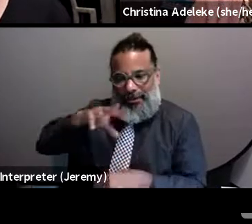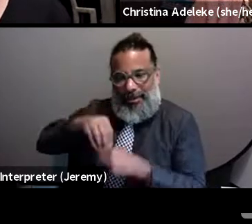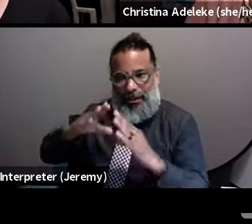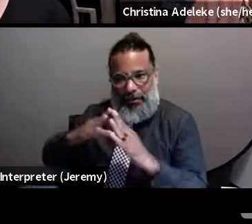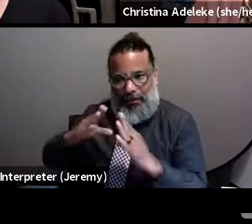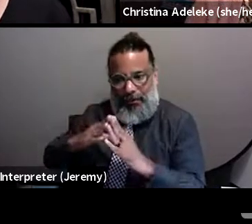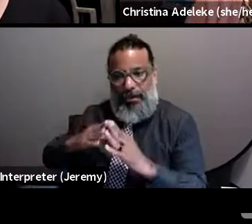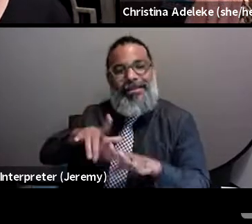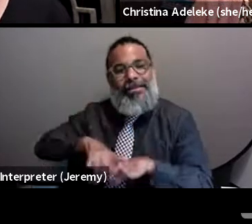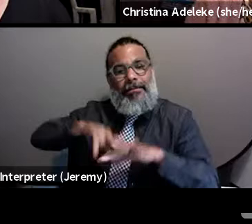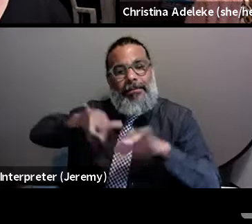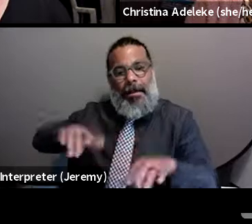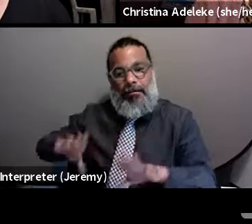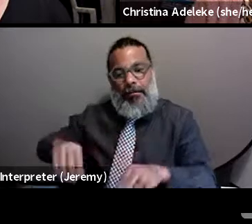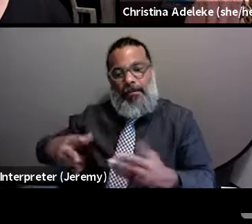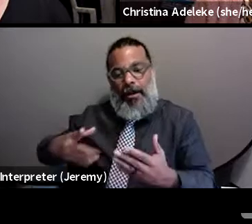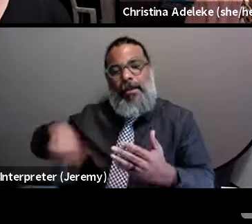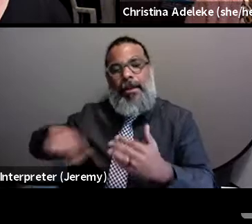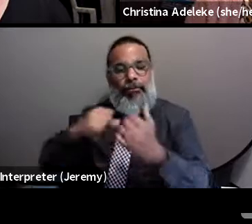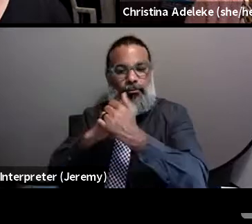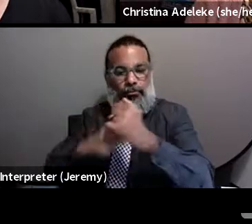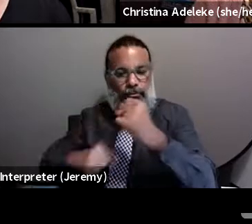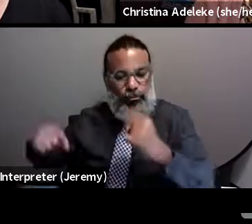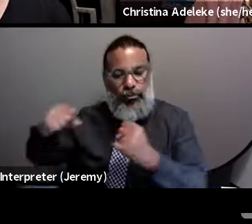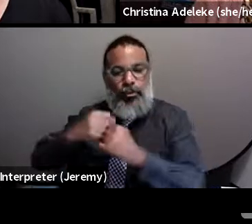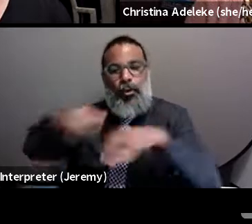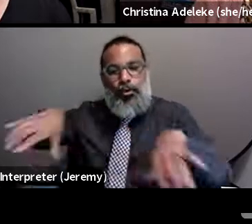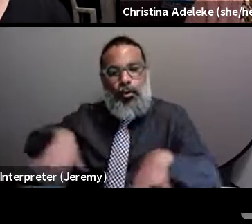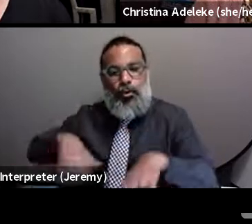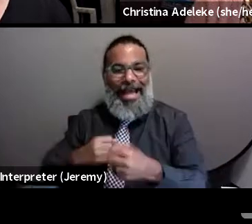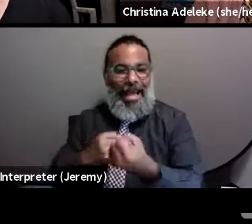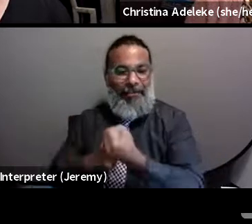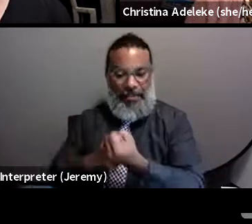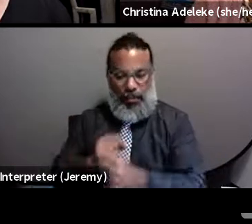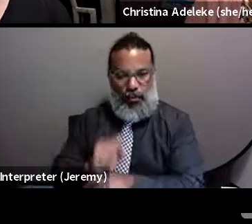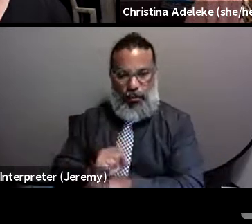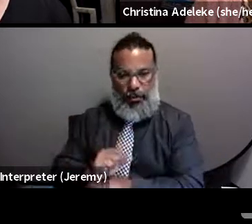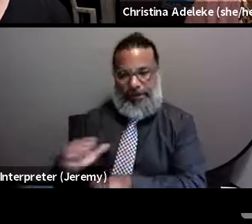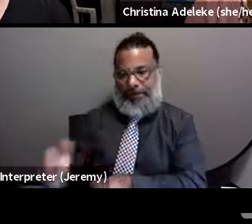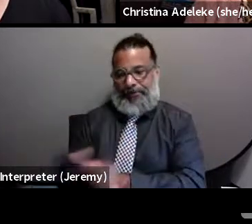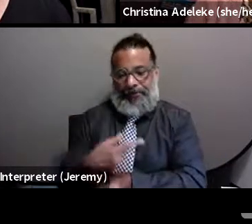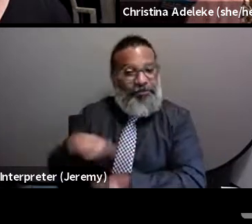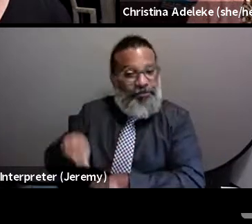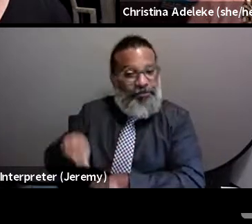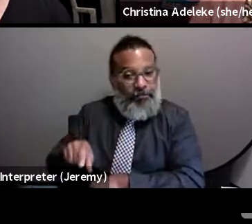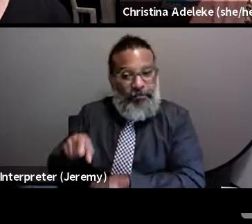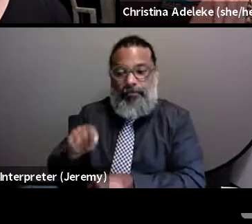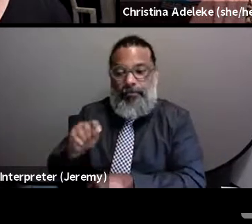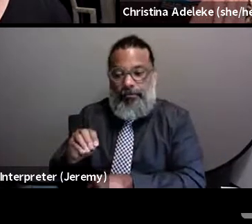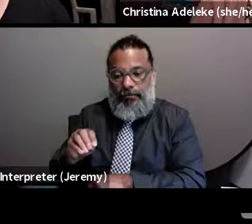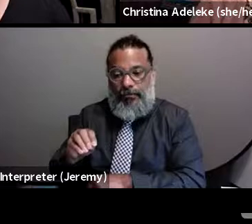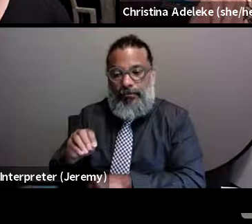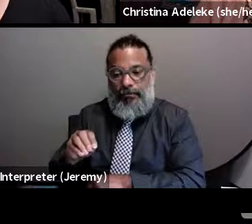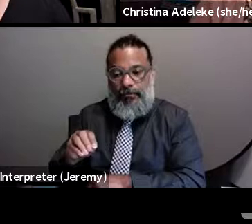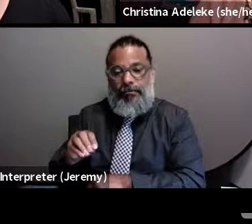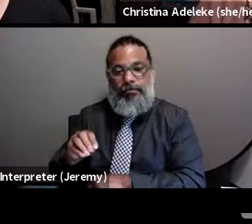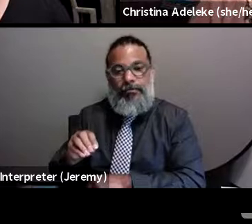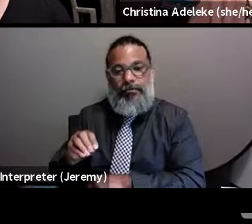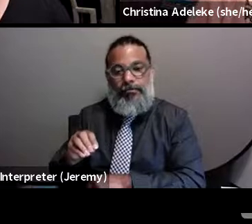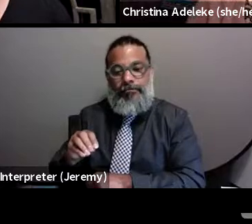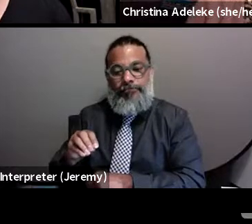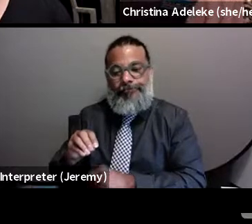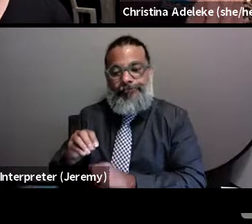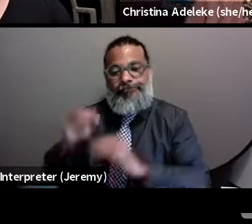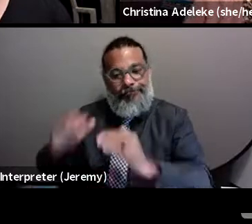provide them with the structure to do the advocacy work that is going to be needed, in order to, you know, upgrade and